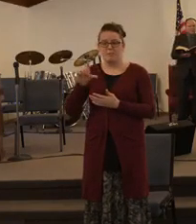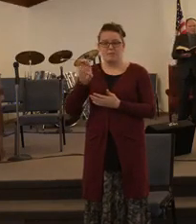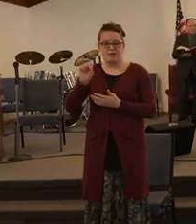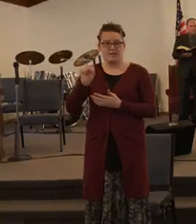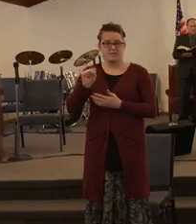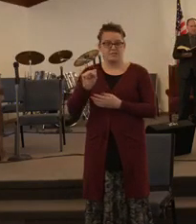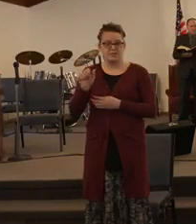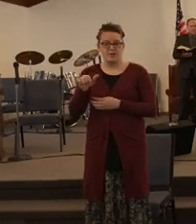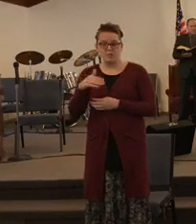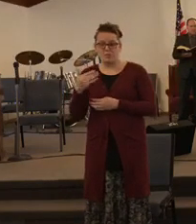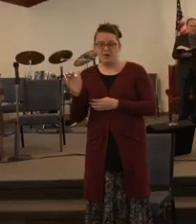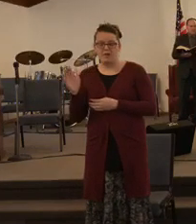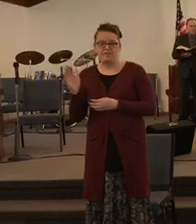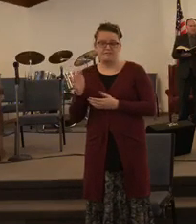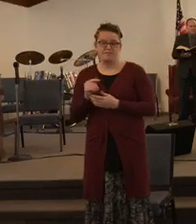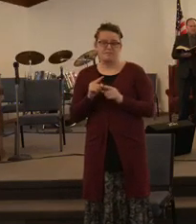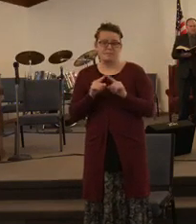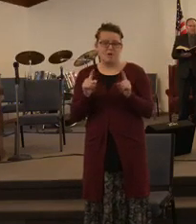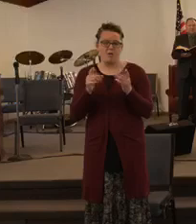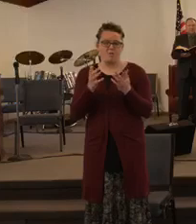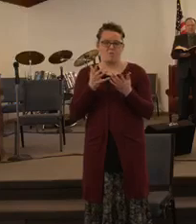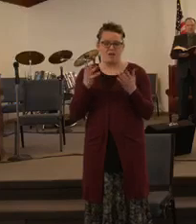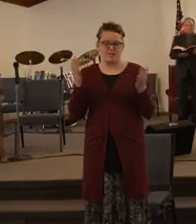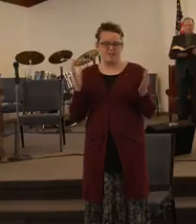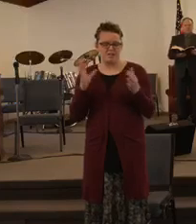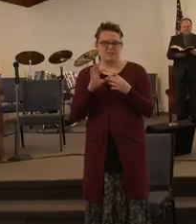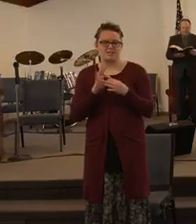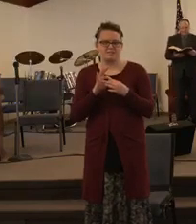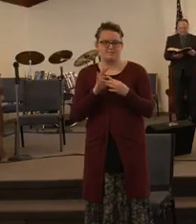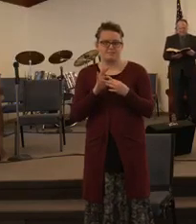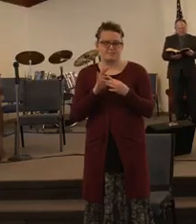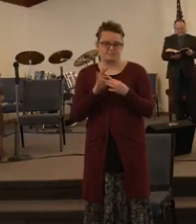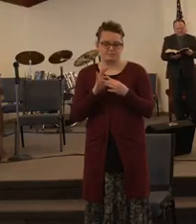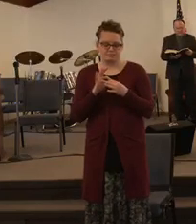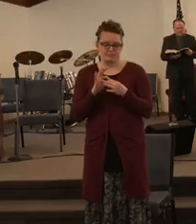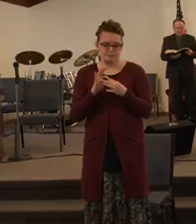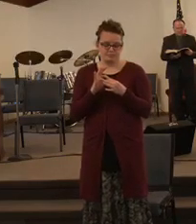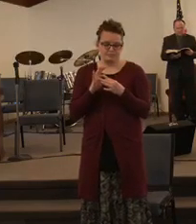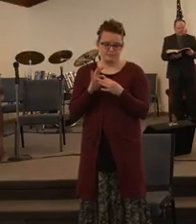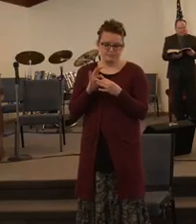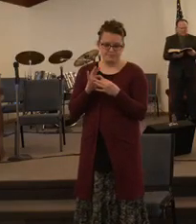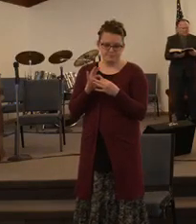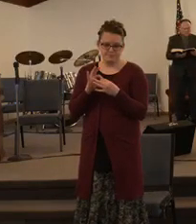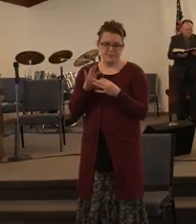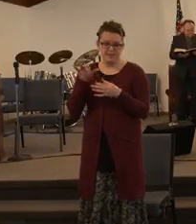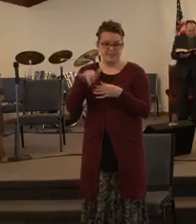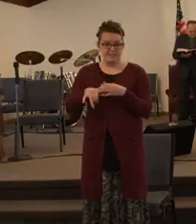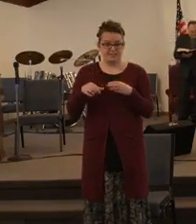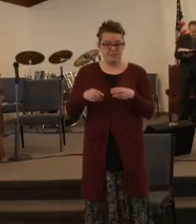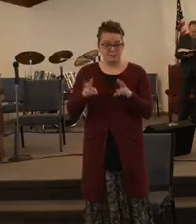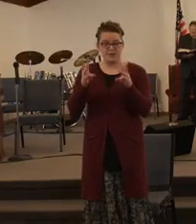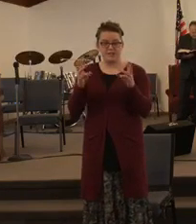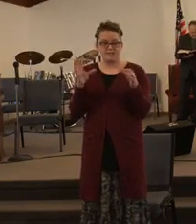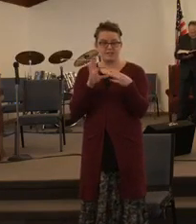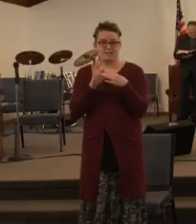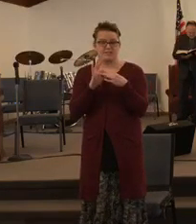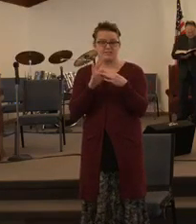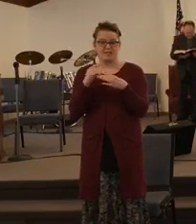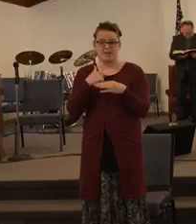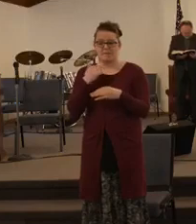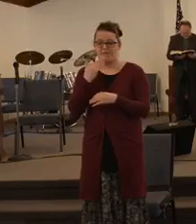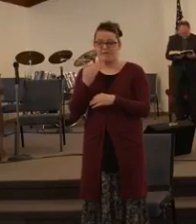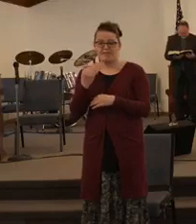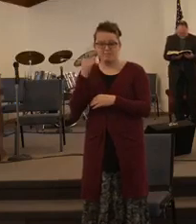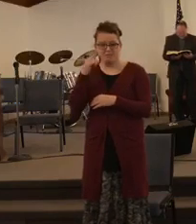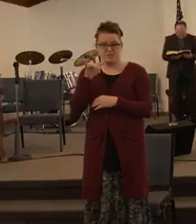they want to be connected. And it's a means for them to be connected. And I appreciate